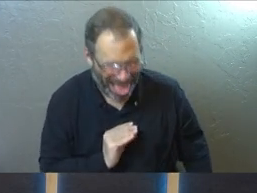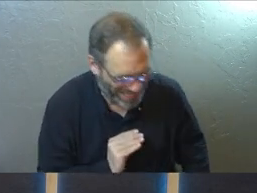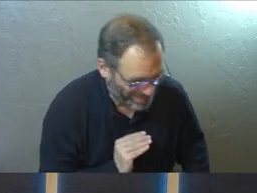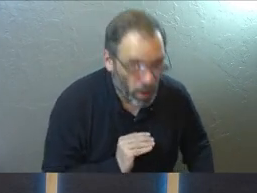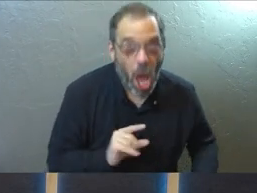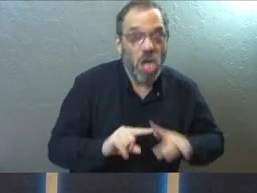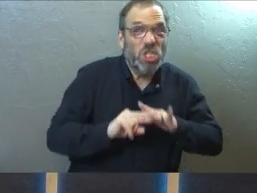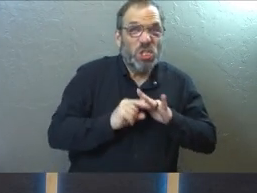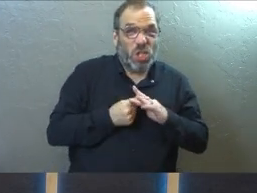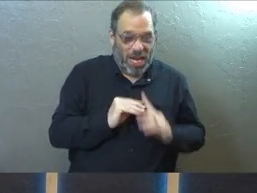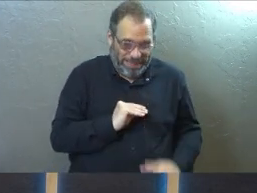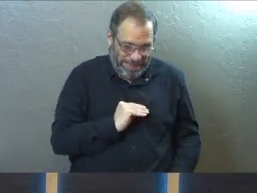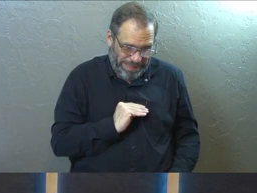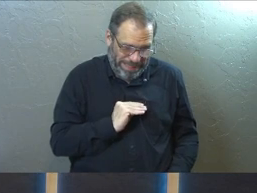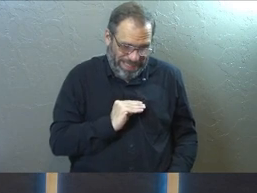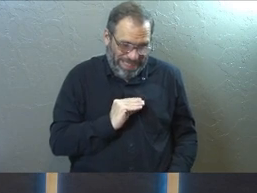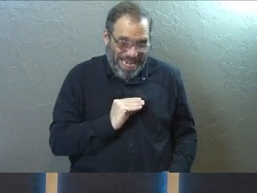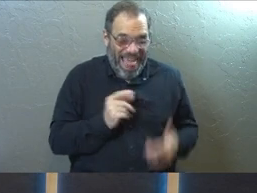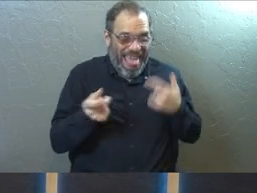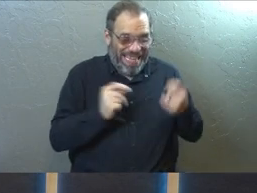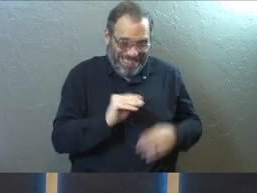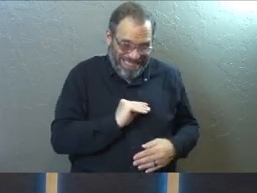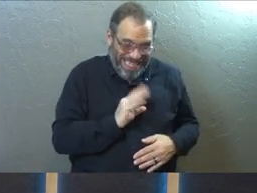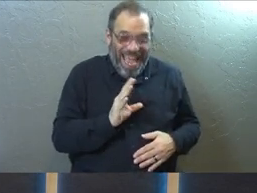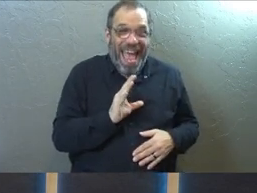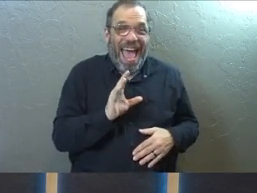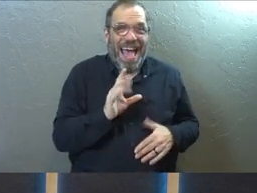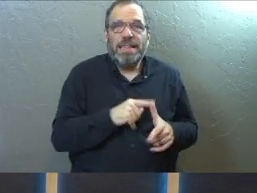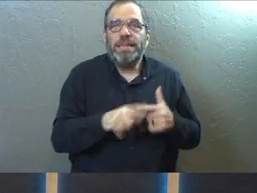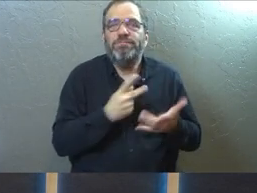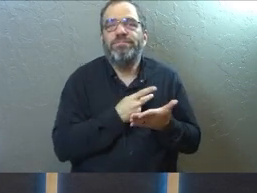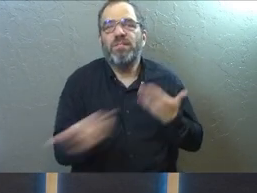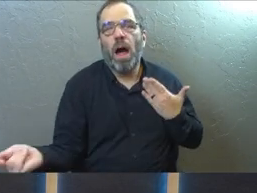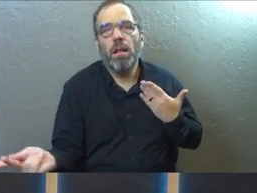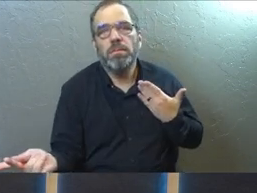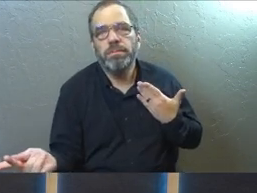command, as soon as you really think you got a handle on life. Then you fall.